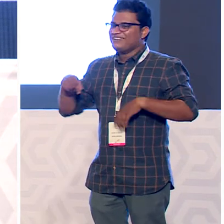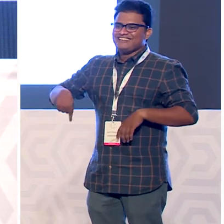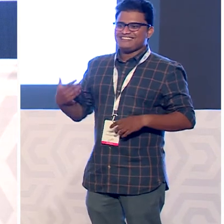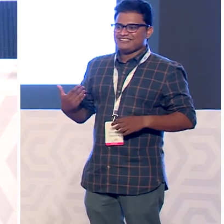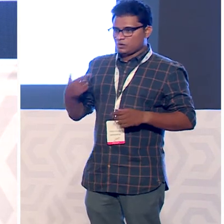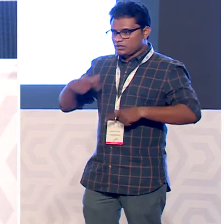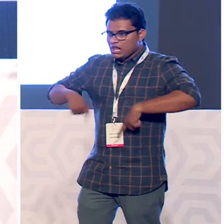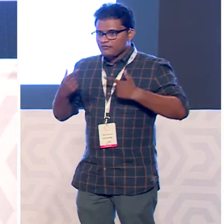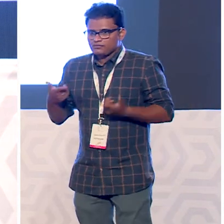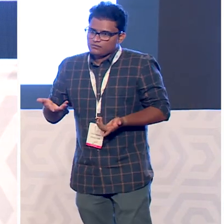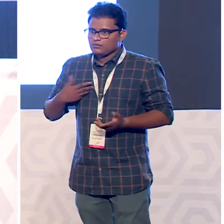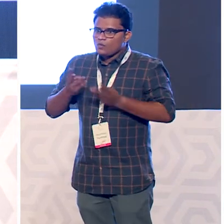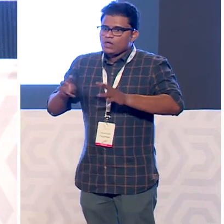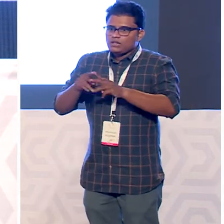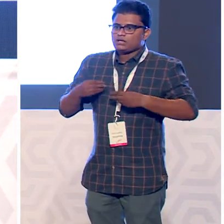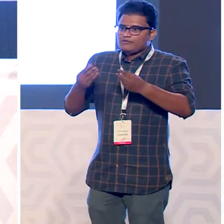worth living